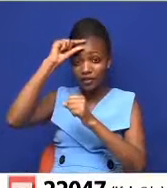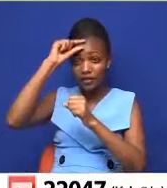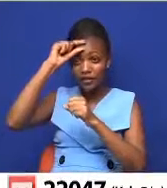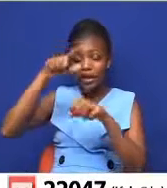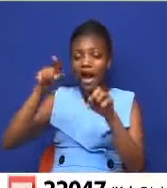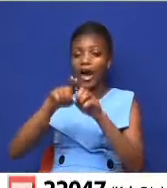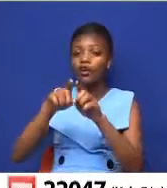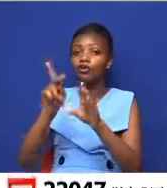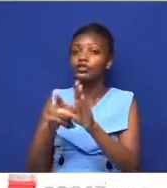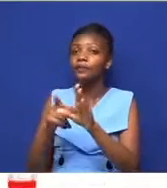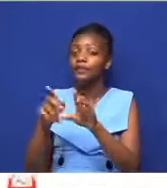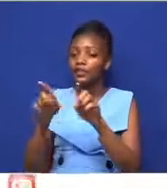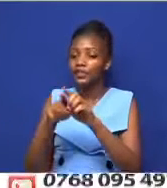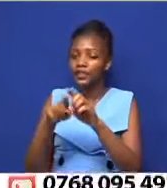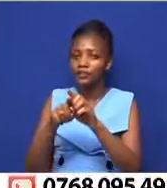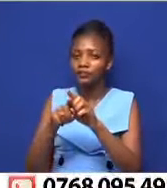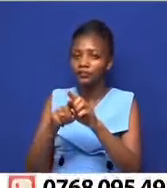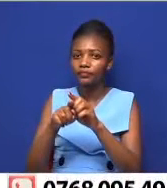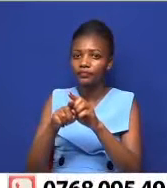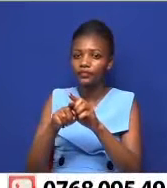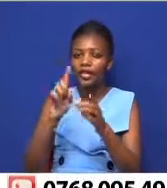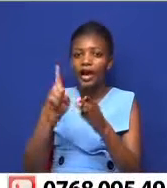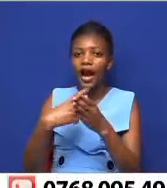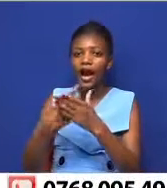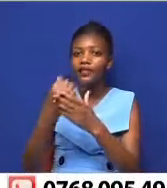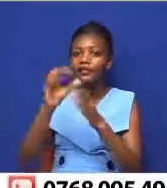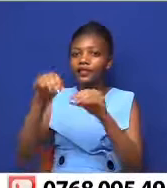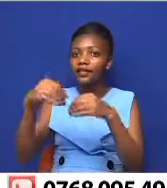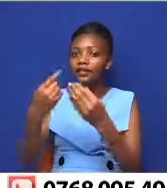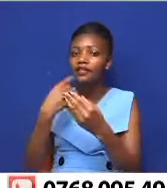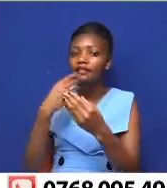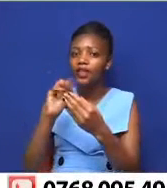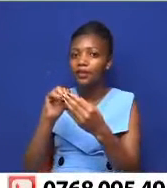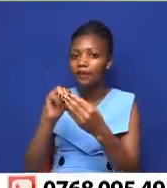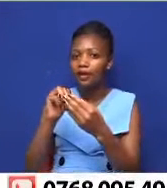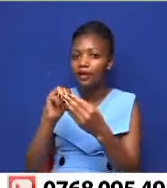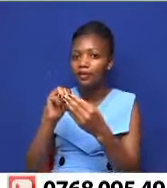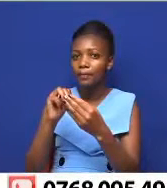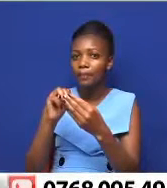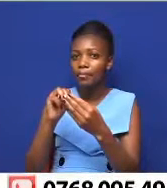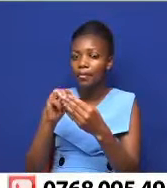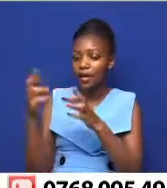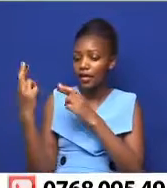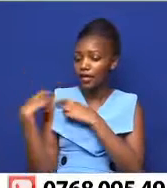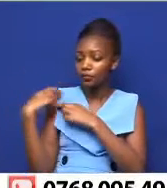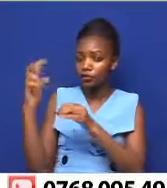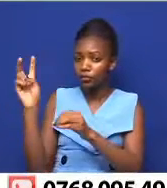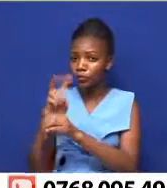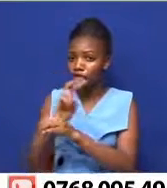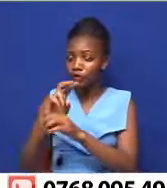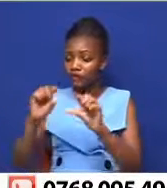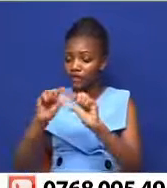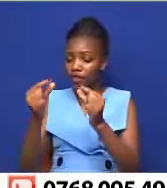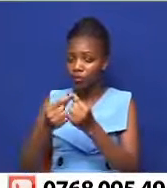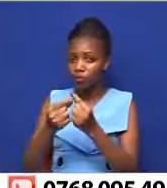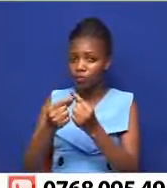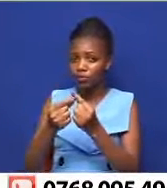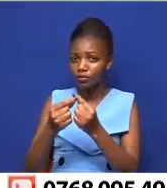DFTD. So they gave him some potential ranks which make him, actually, the overseer of the party and making the decisive